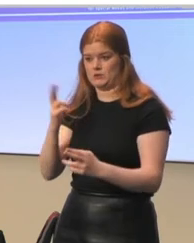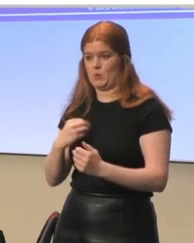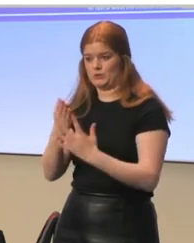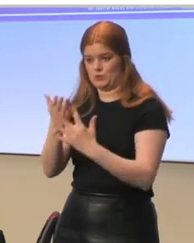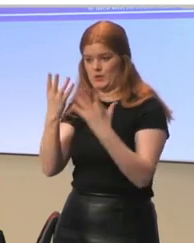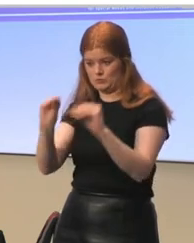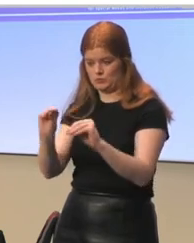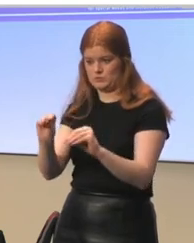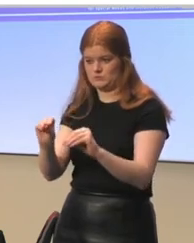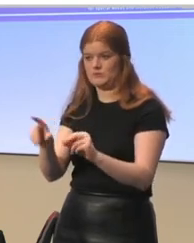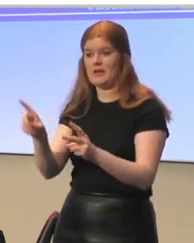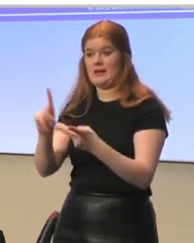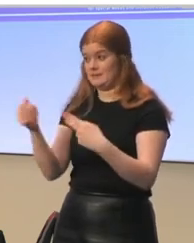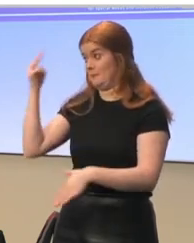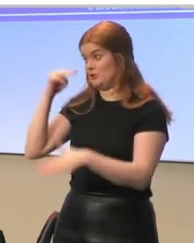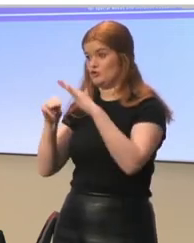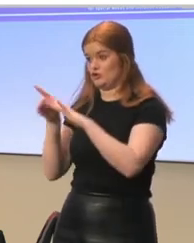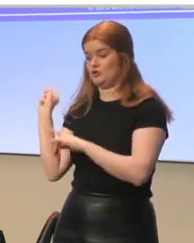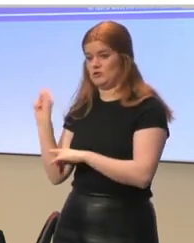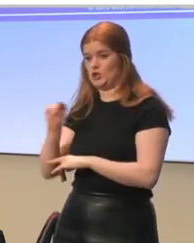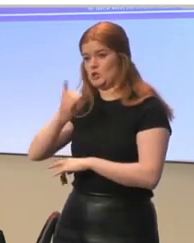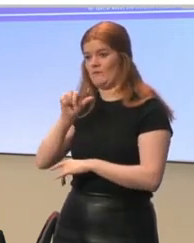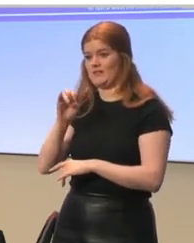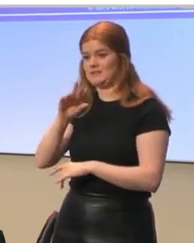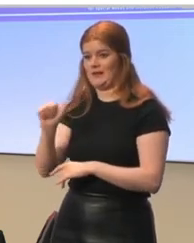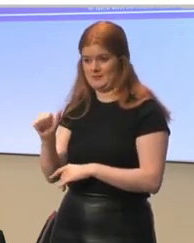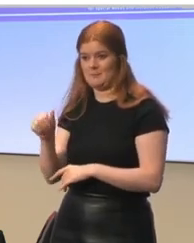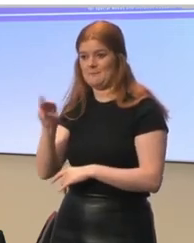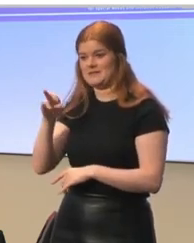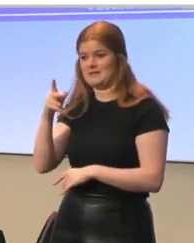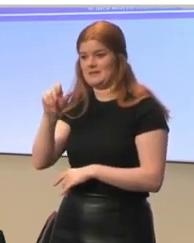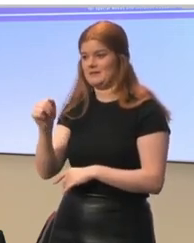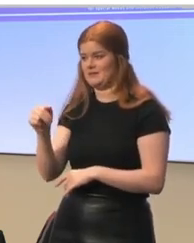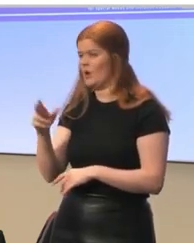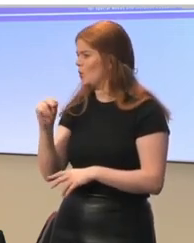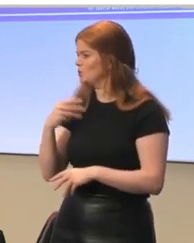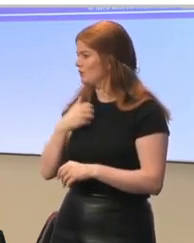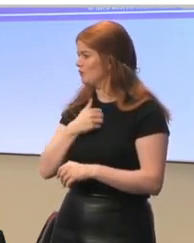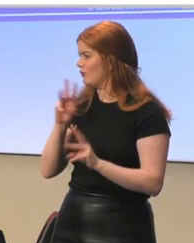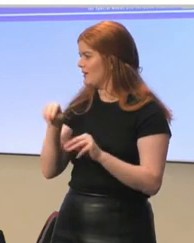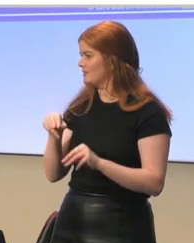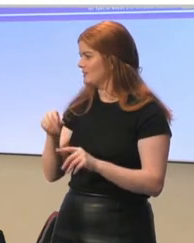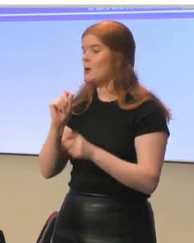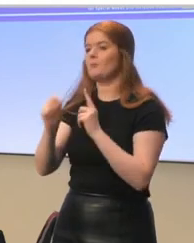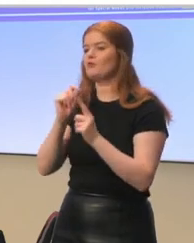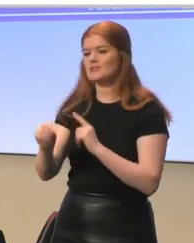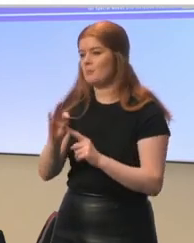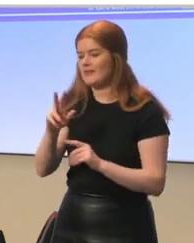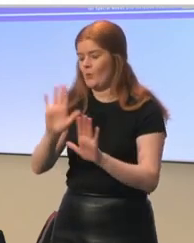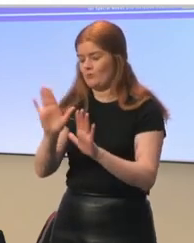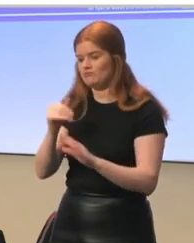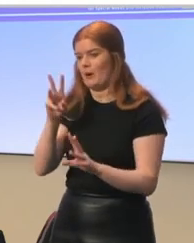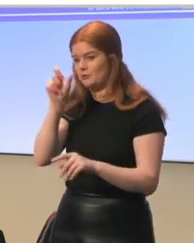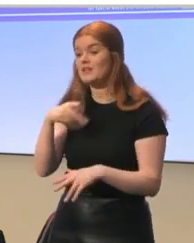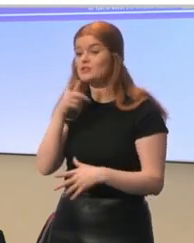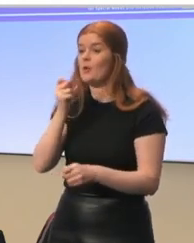and also the minister, Josefa Medigan, she... No, sorry. Professor Aimering also talked about